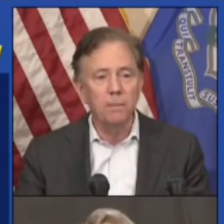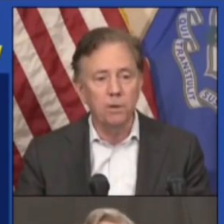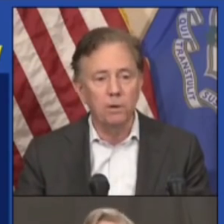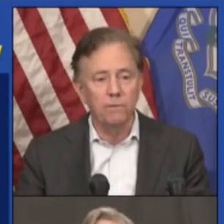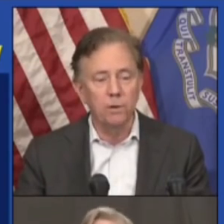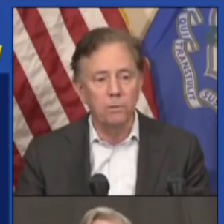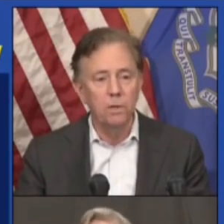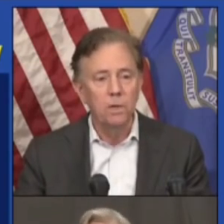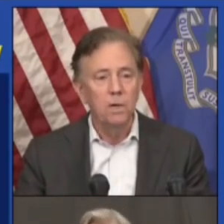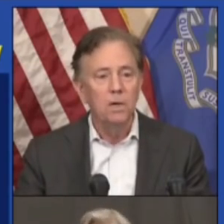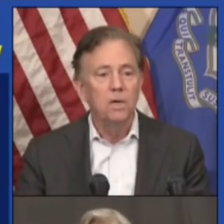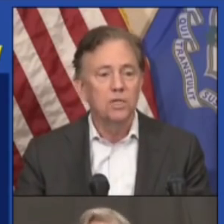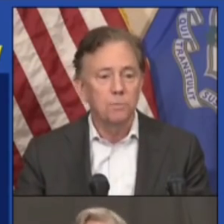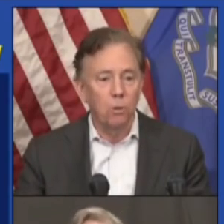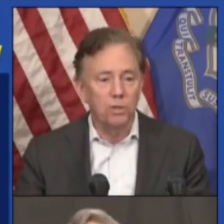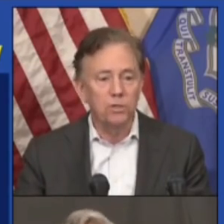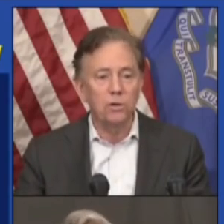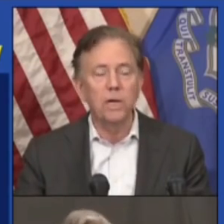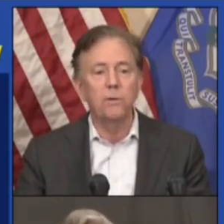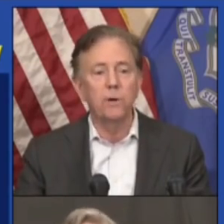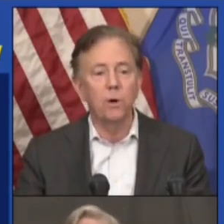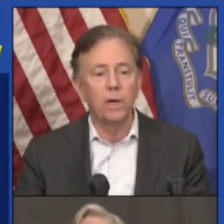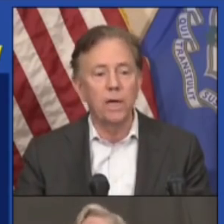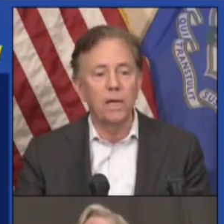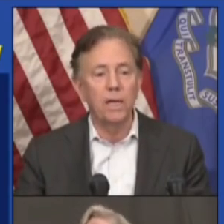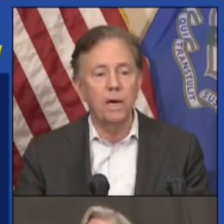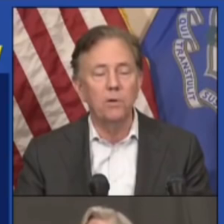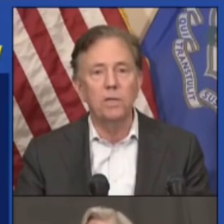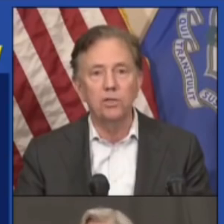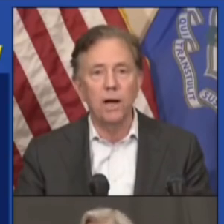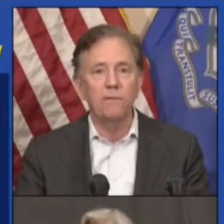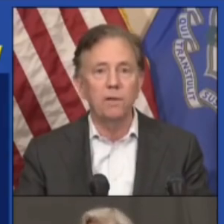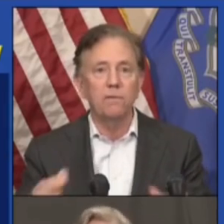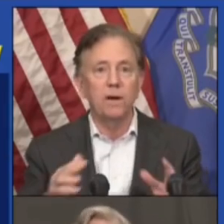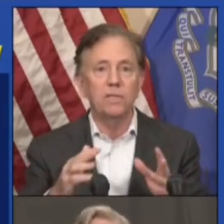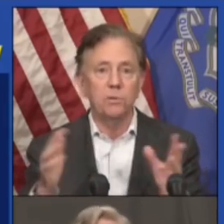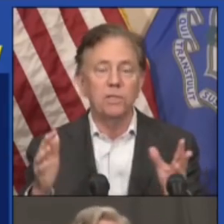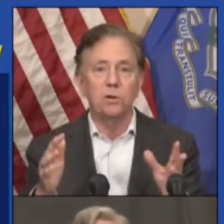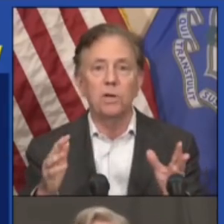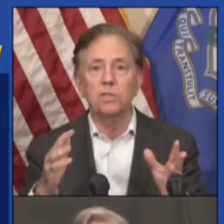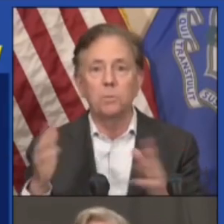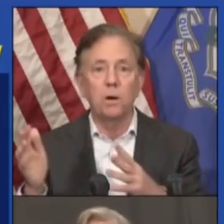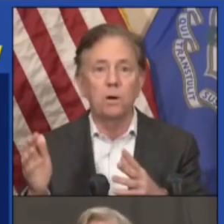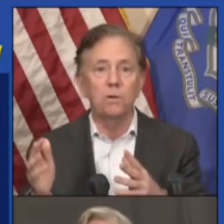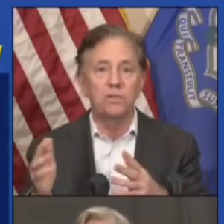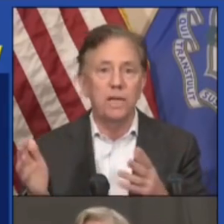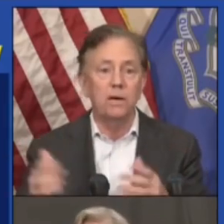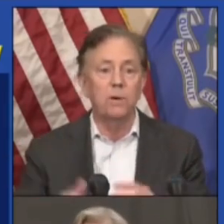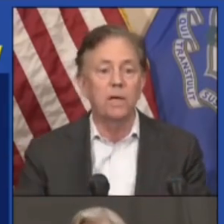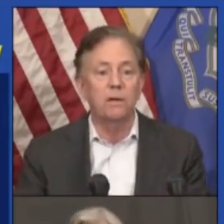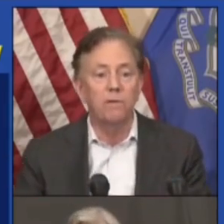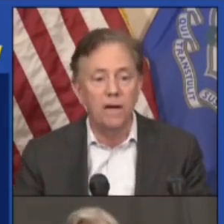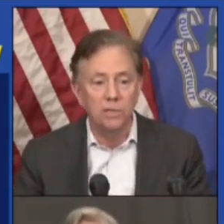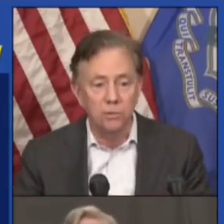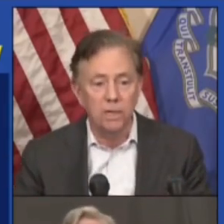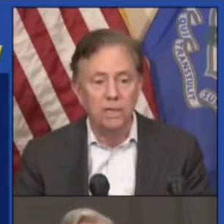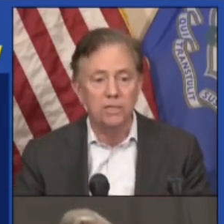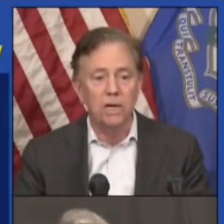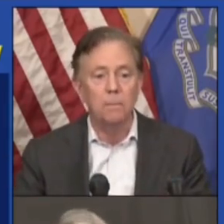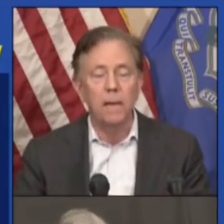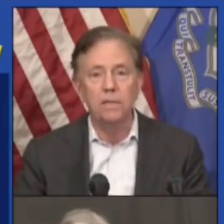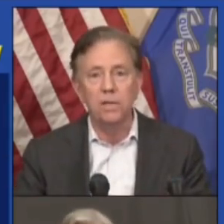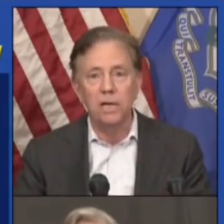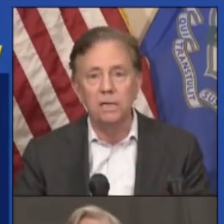11 p.m. curfew. Sports are going again now, and the travel advisory starting tomorrow is now an advisory.